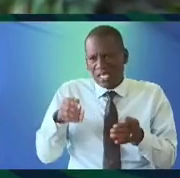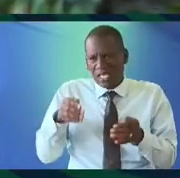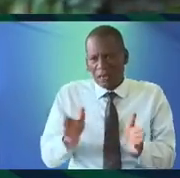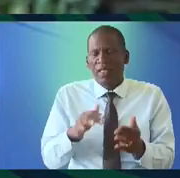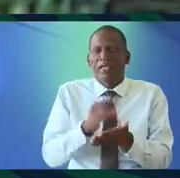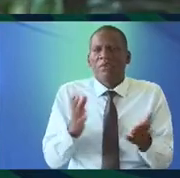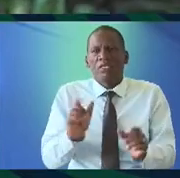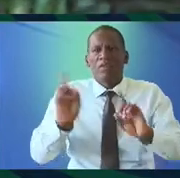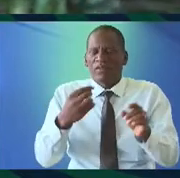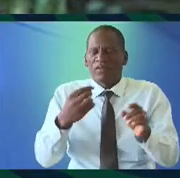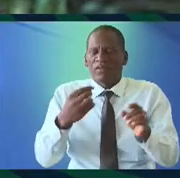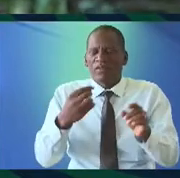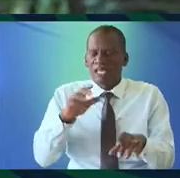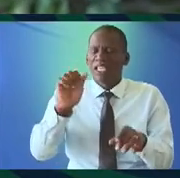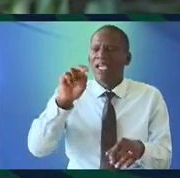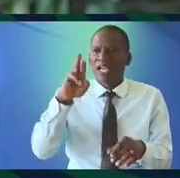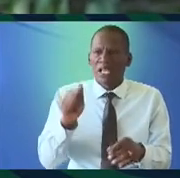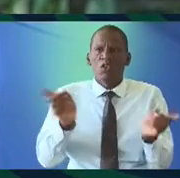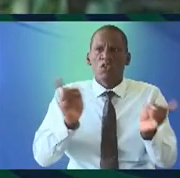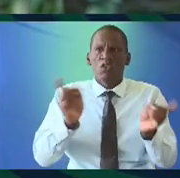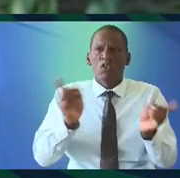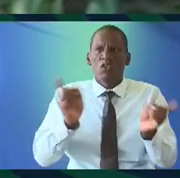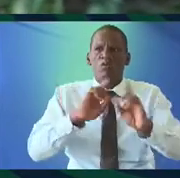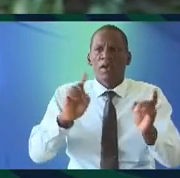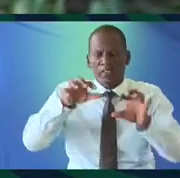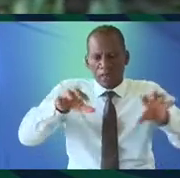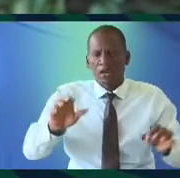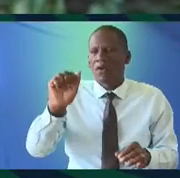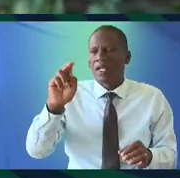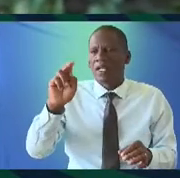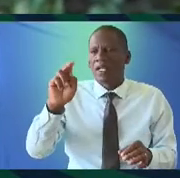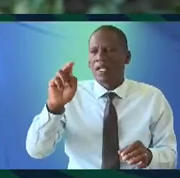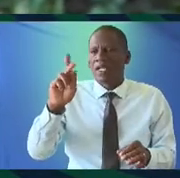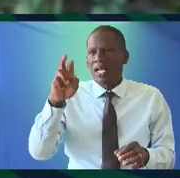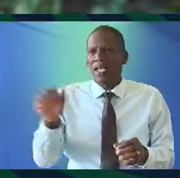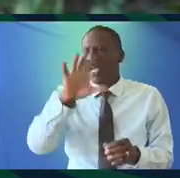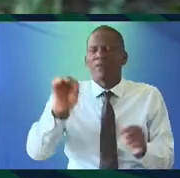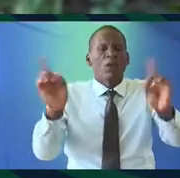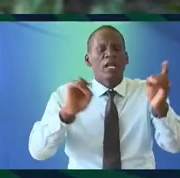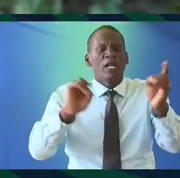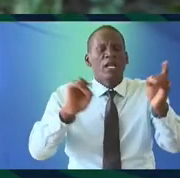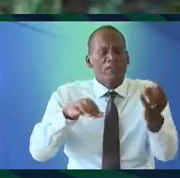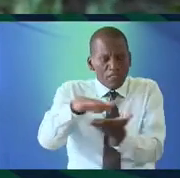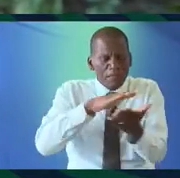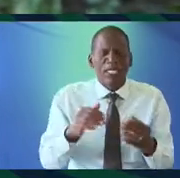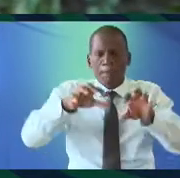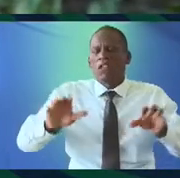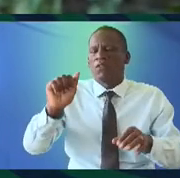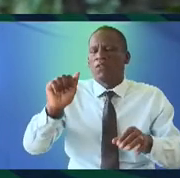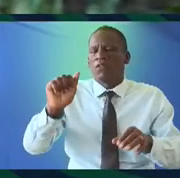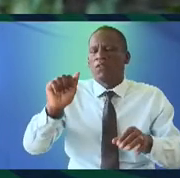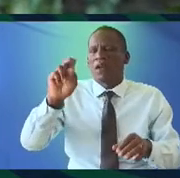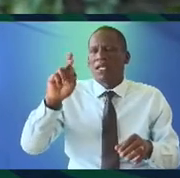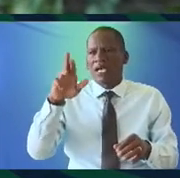thing that we've never been able to see with Ankara because remember that we were never the primary market for Ankara in fact Africa was never the primary market for Ankara